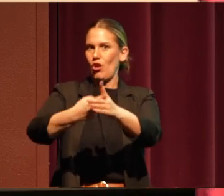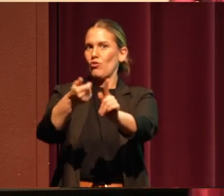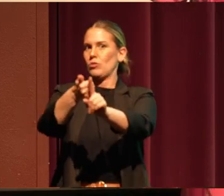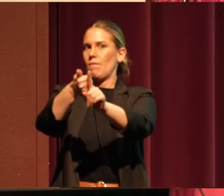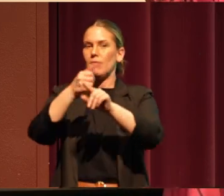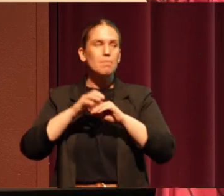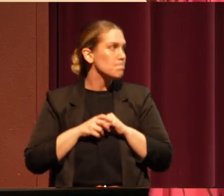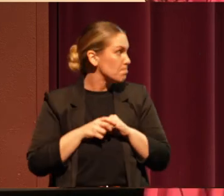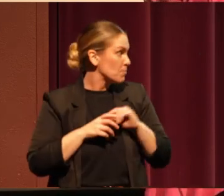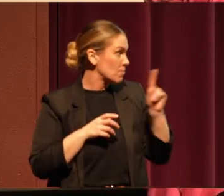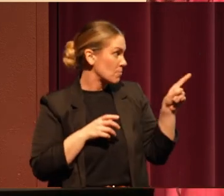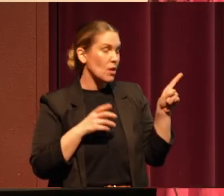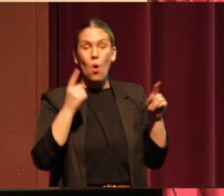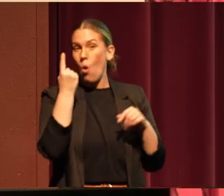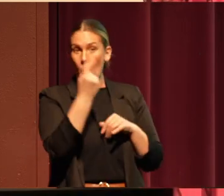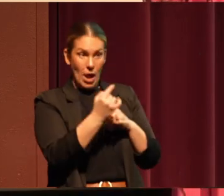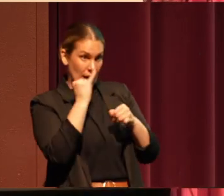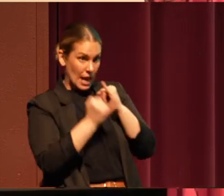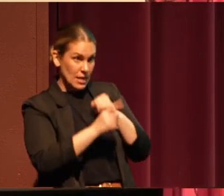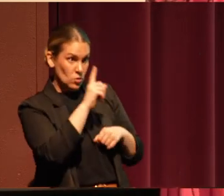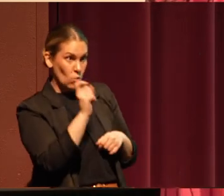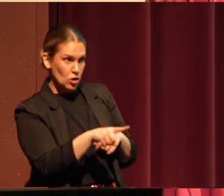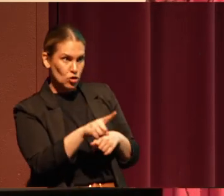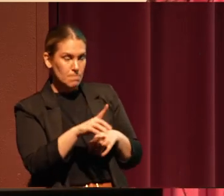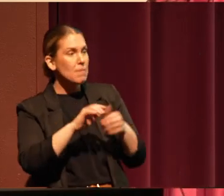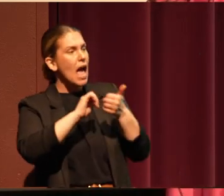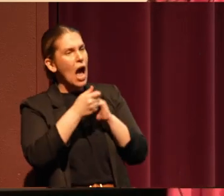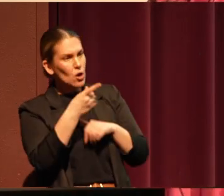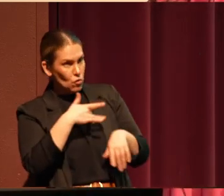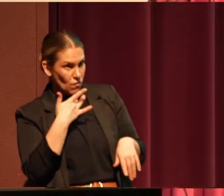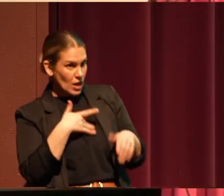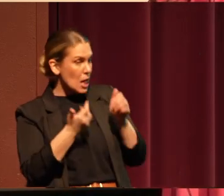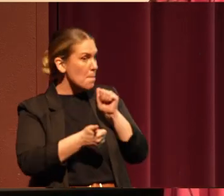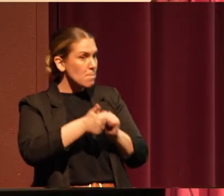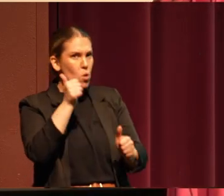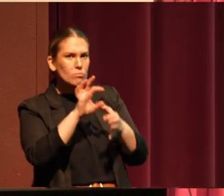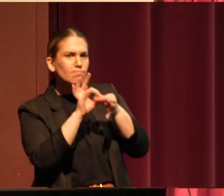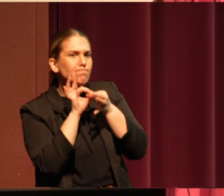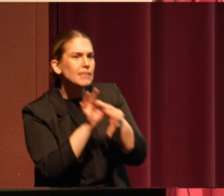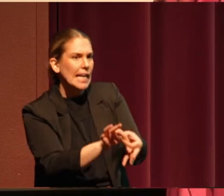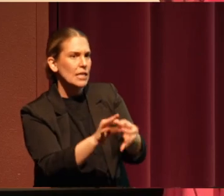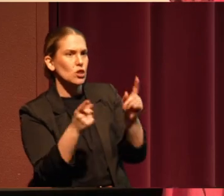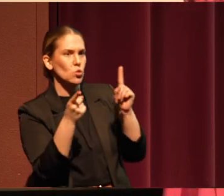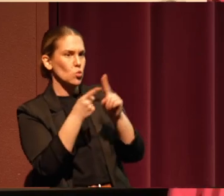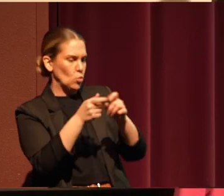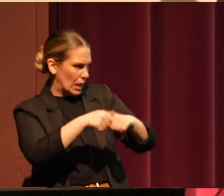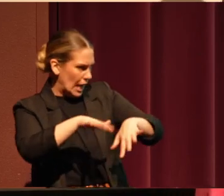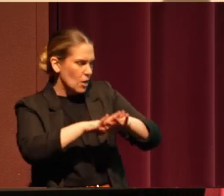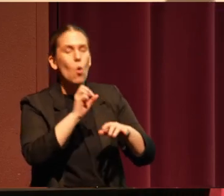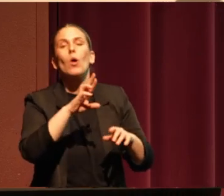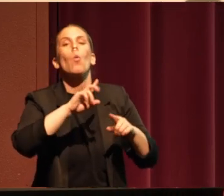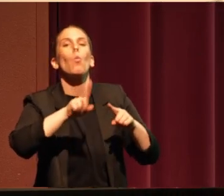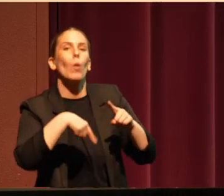Maybe one last question about how do you feel most connected to the land or when?